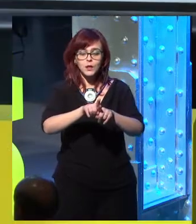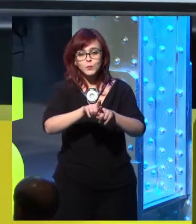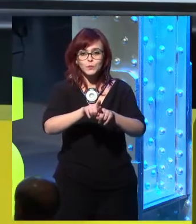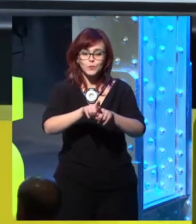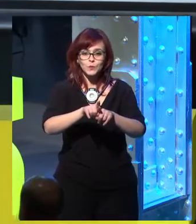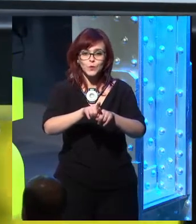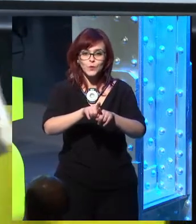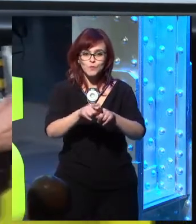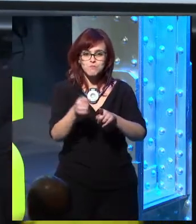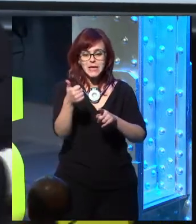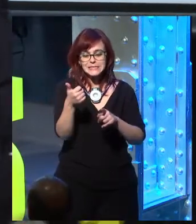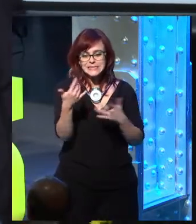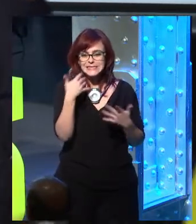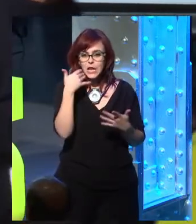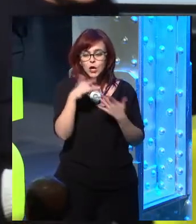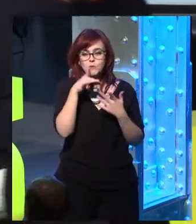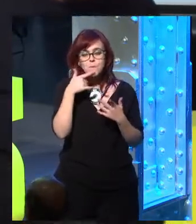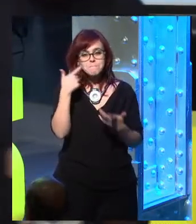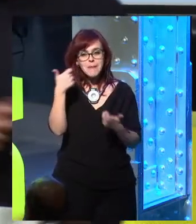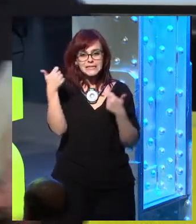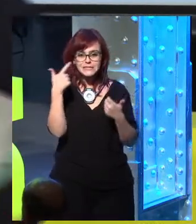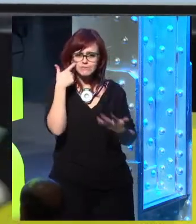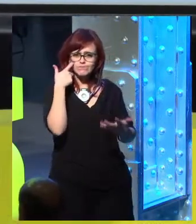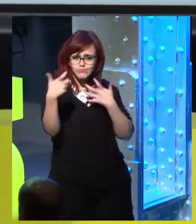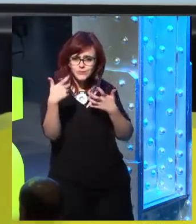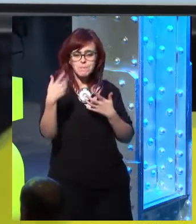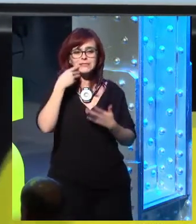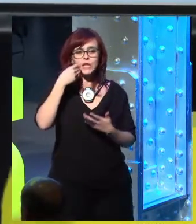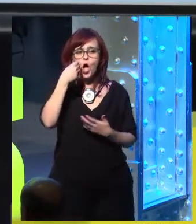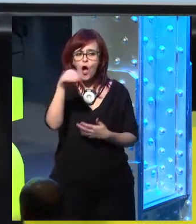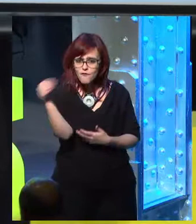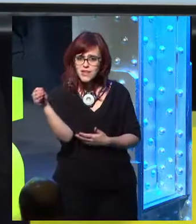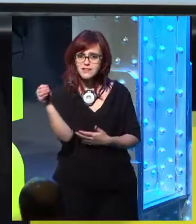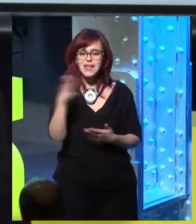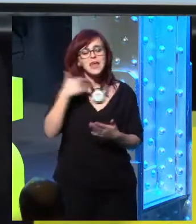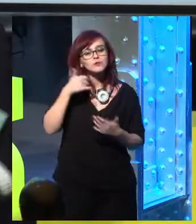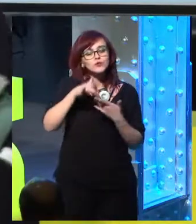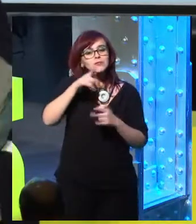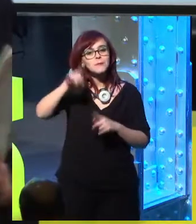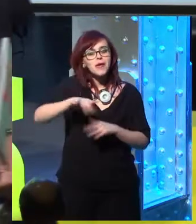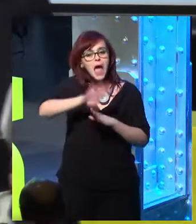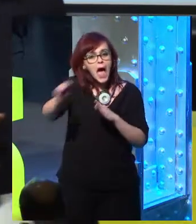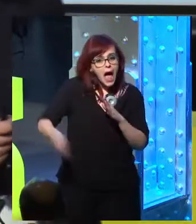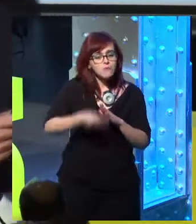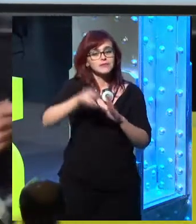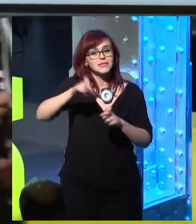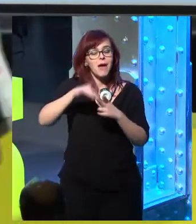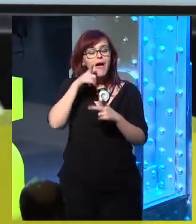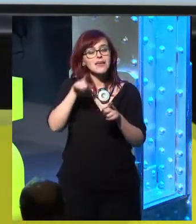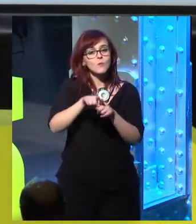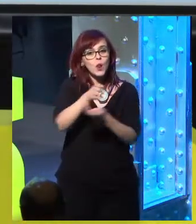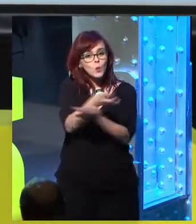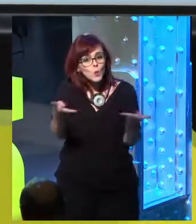we wanted to combine it with a more transgressive or younger point or a perspective. want to